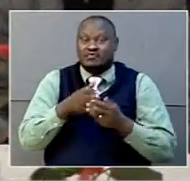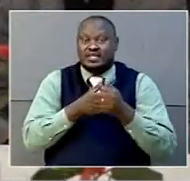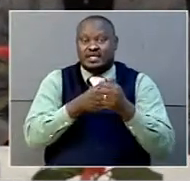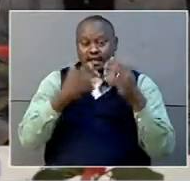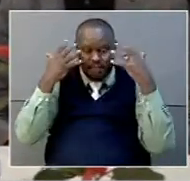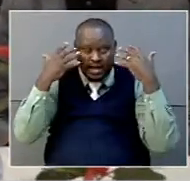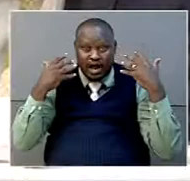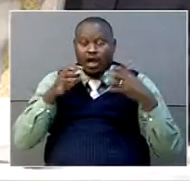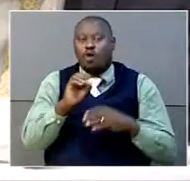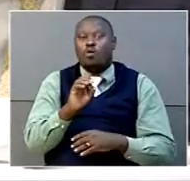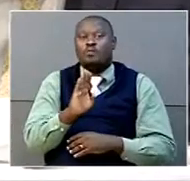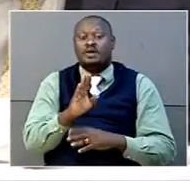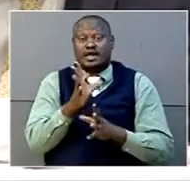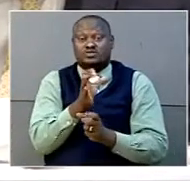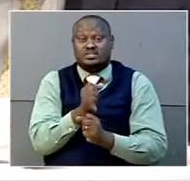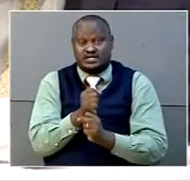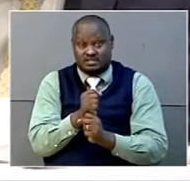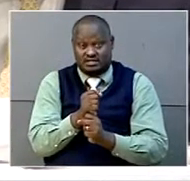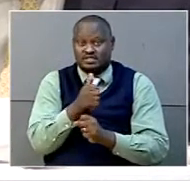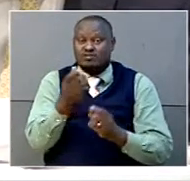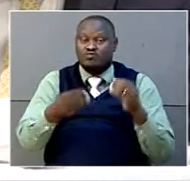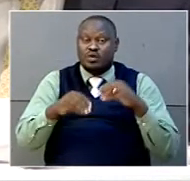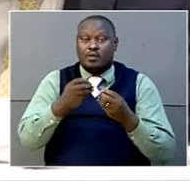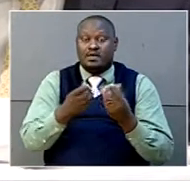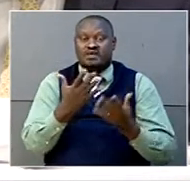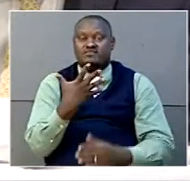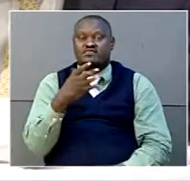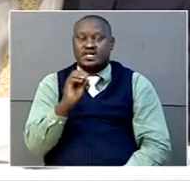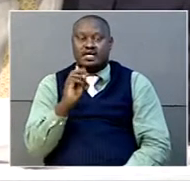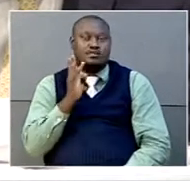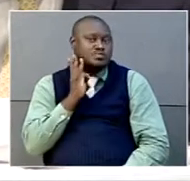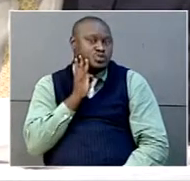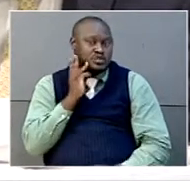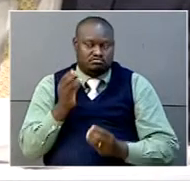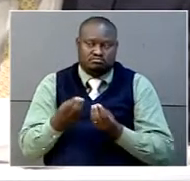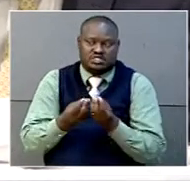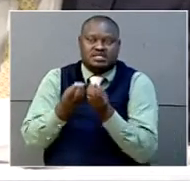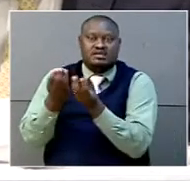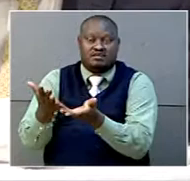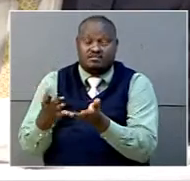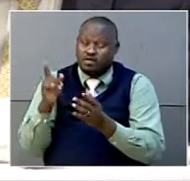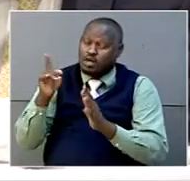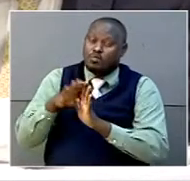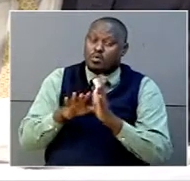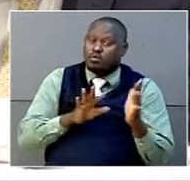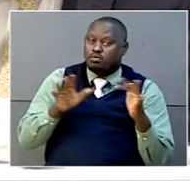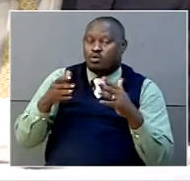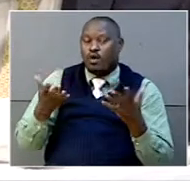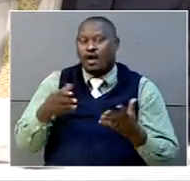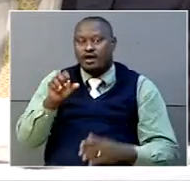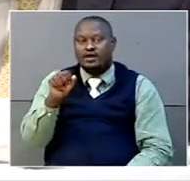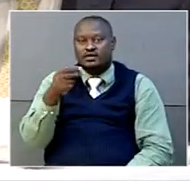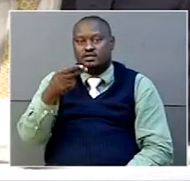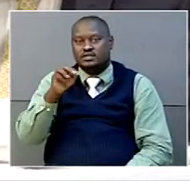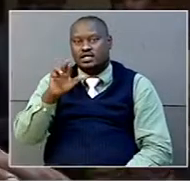school old boys association, contributed 50 million shillings to the cause during the event held at Sheraton Hotel